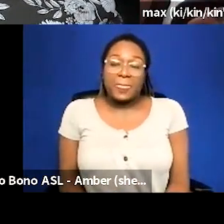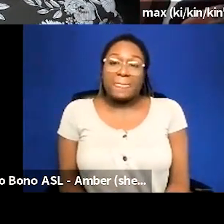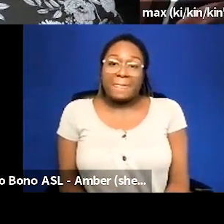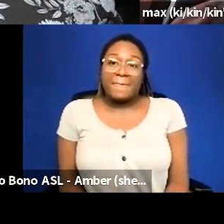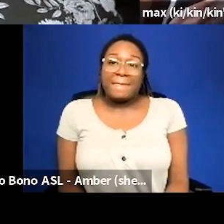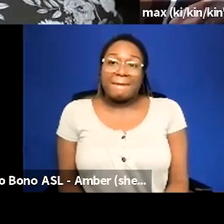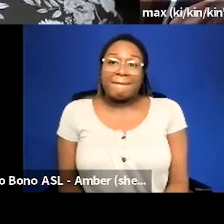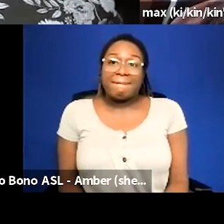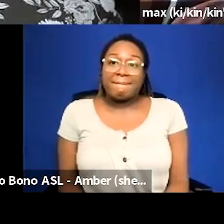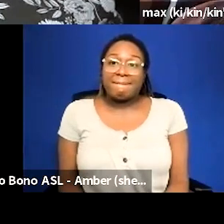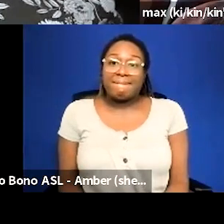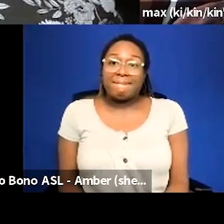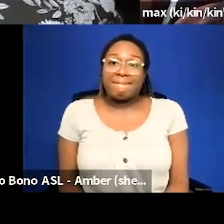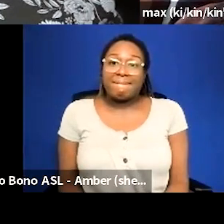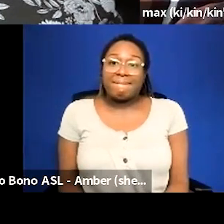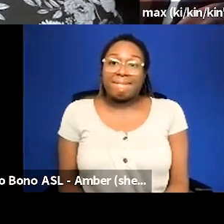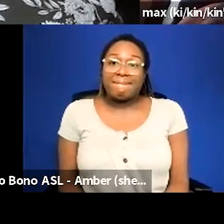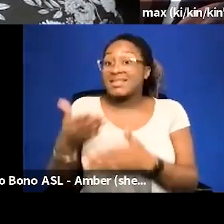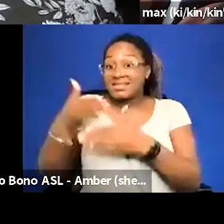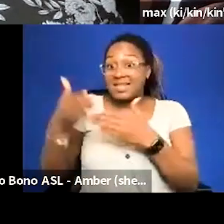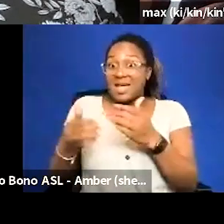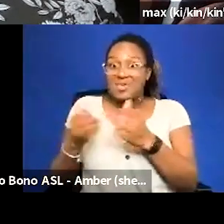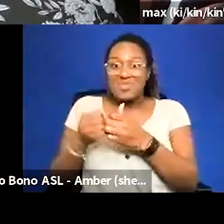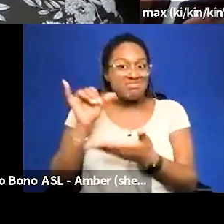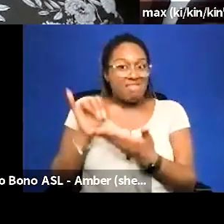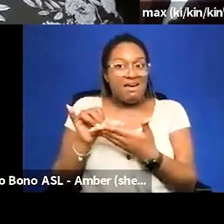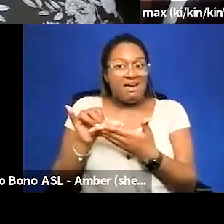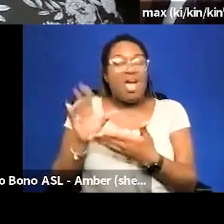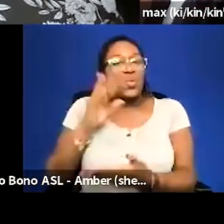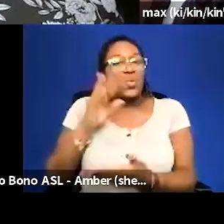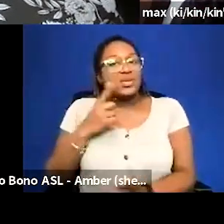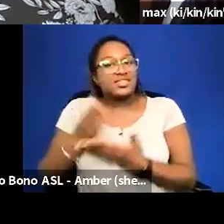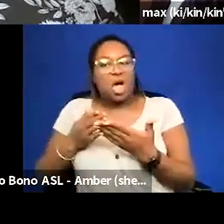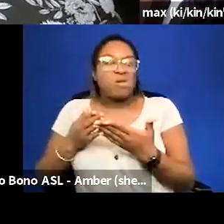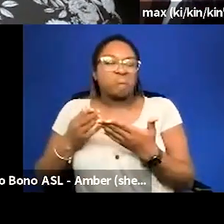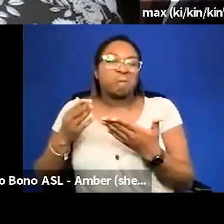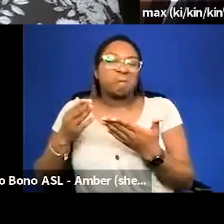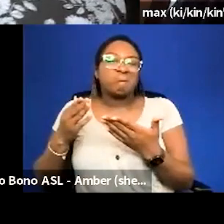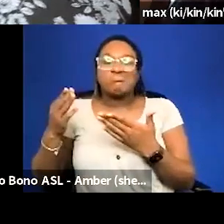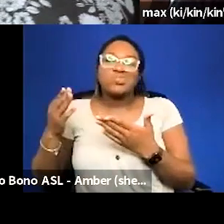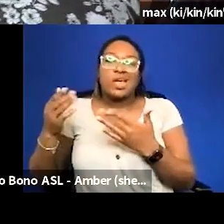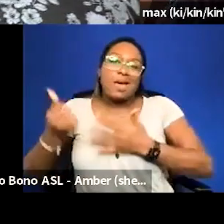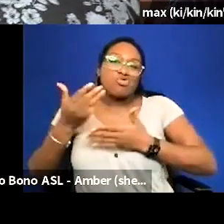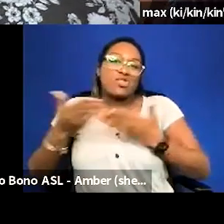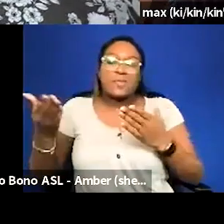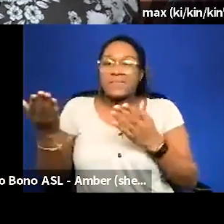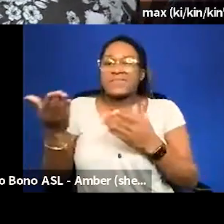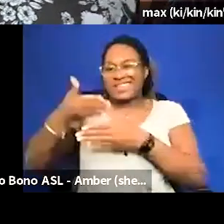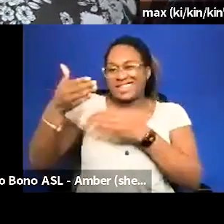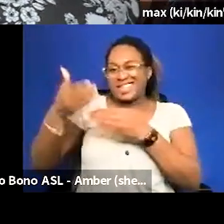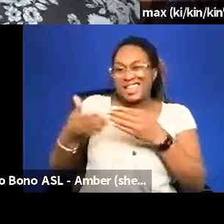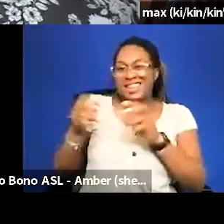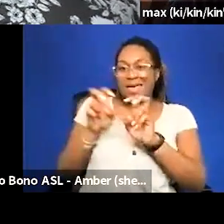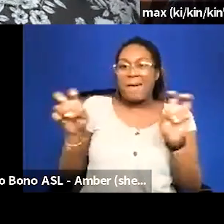so um let's end on that i mean i'm going to say some administrative stuff but let's let's end our panel on that thought